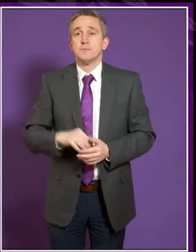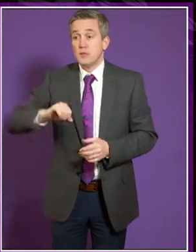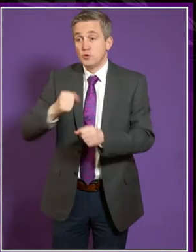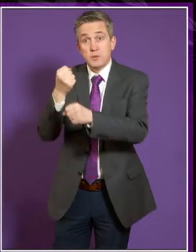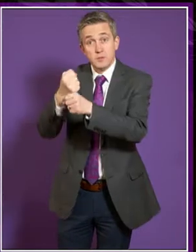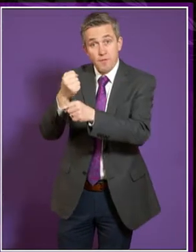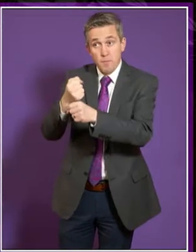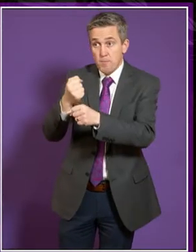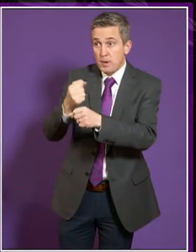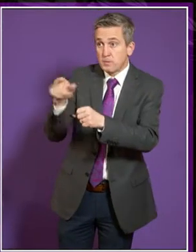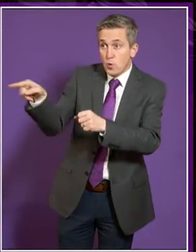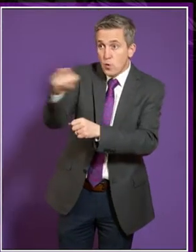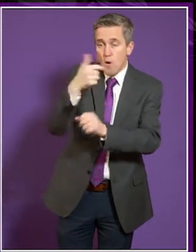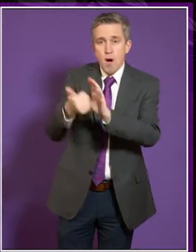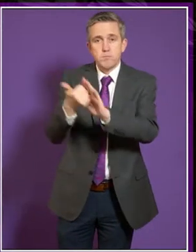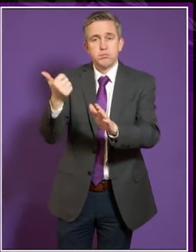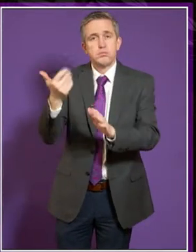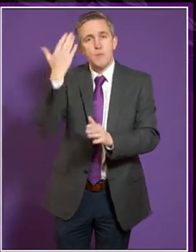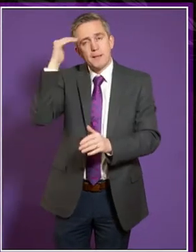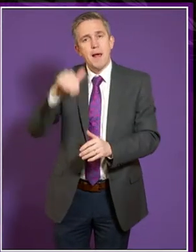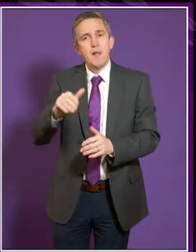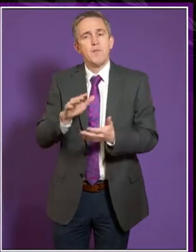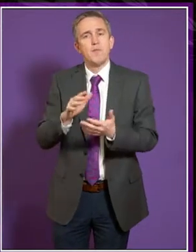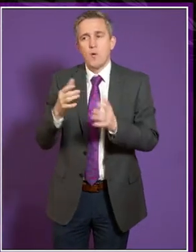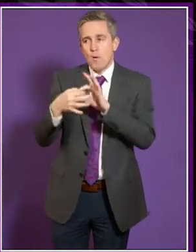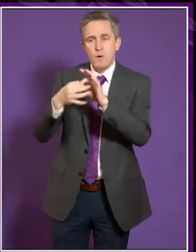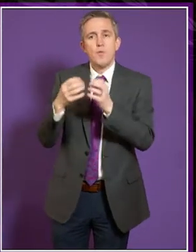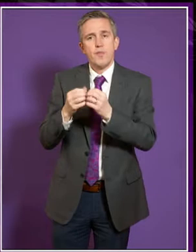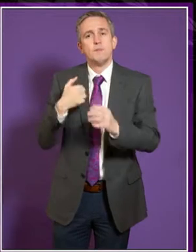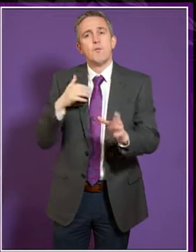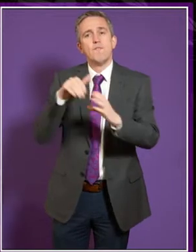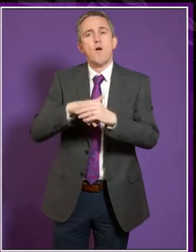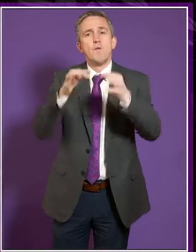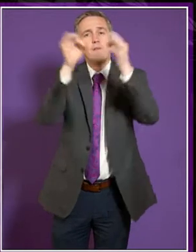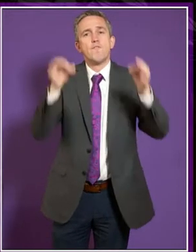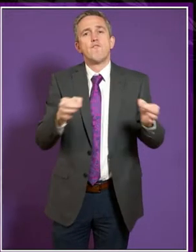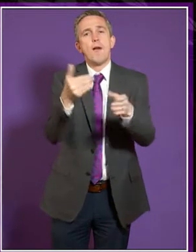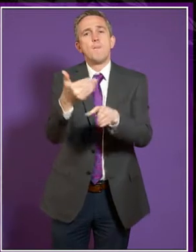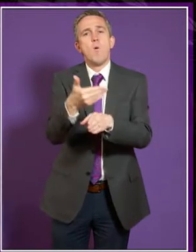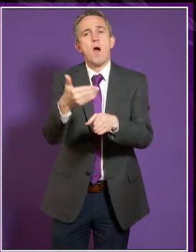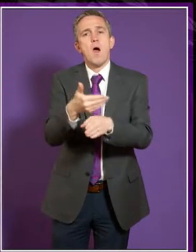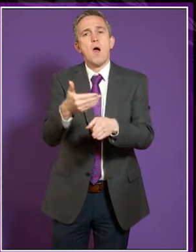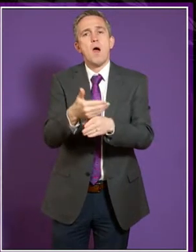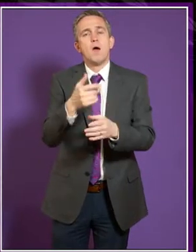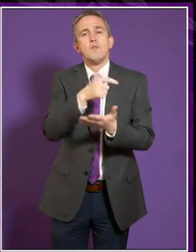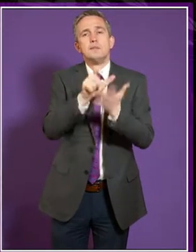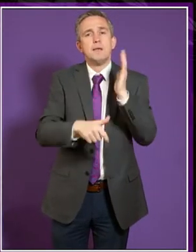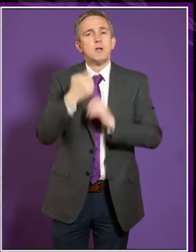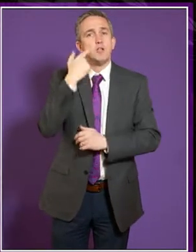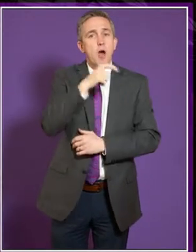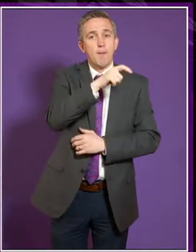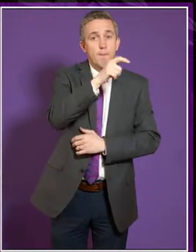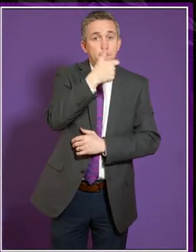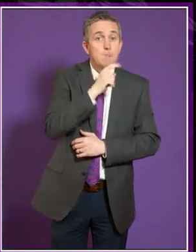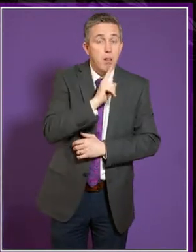who's working within this field. So we're part of the framework for disabled young people and